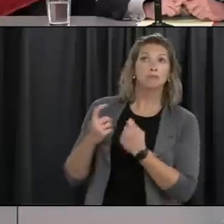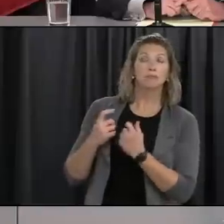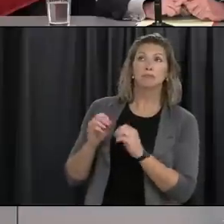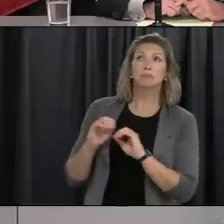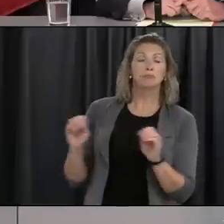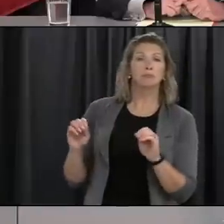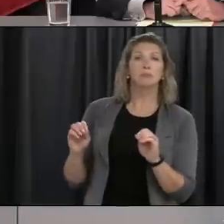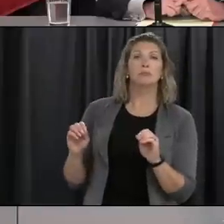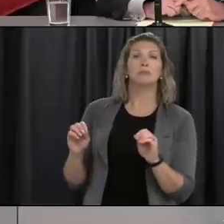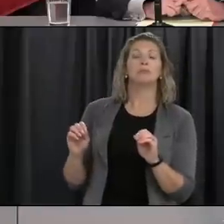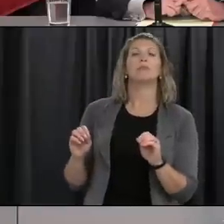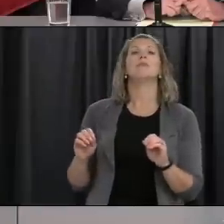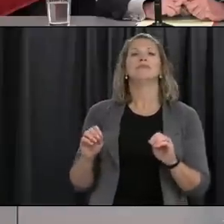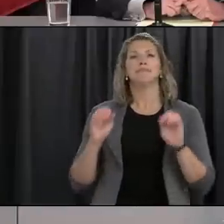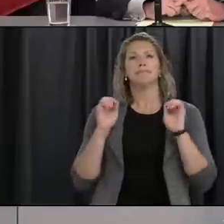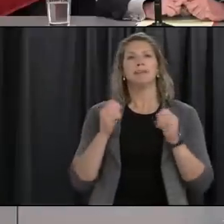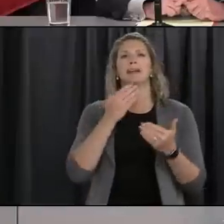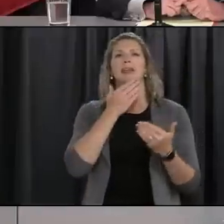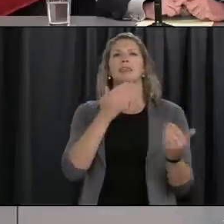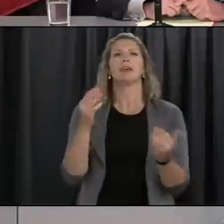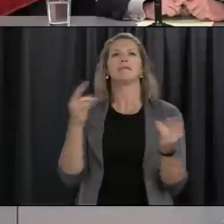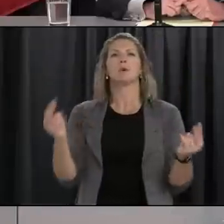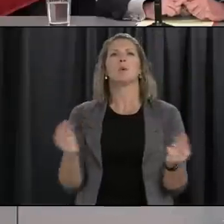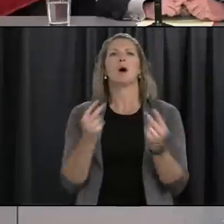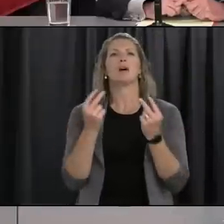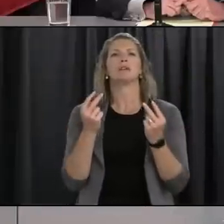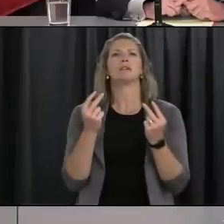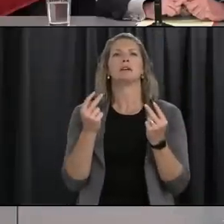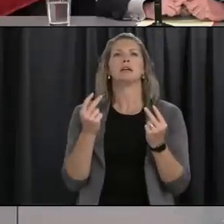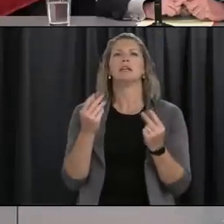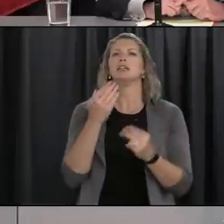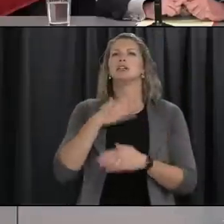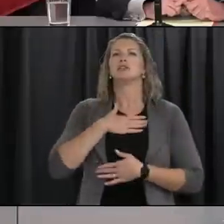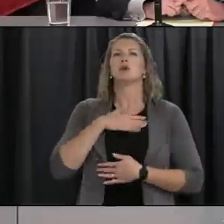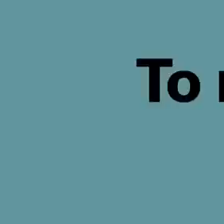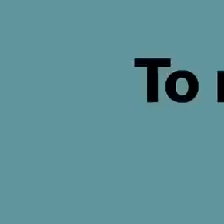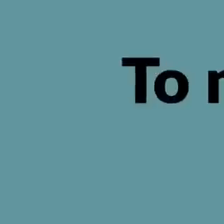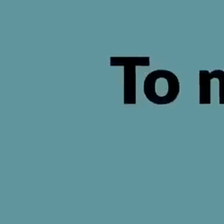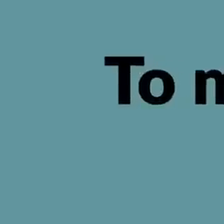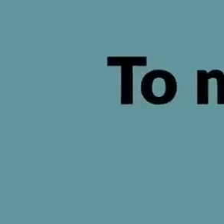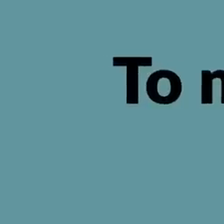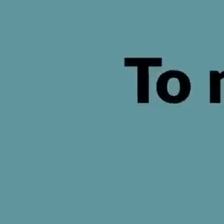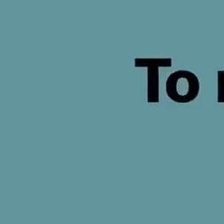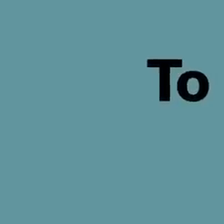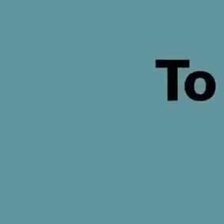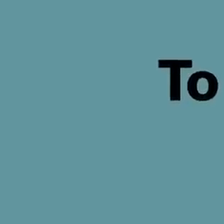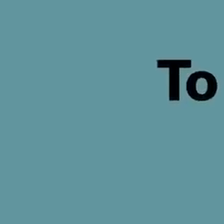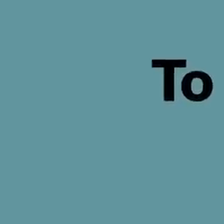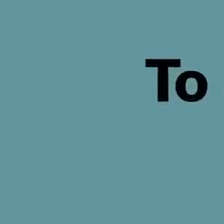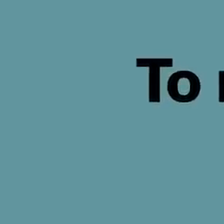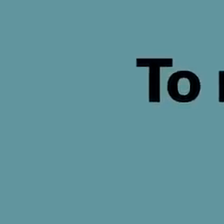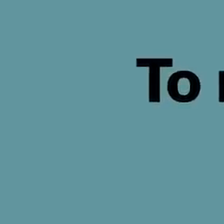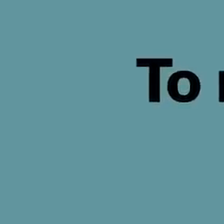well thank you very much folks for tuning in and have a great evening everyone to